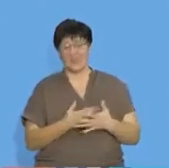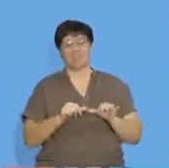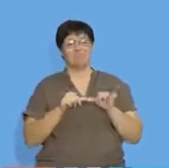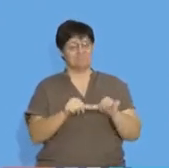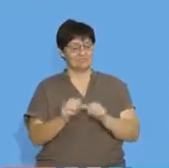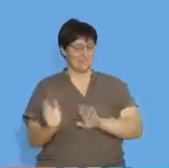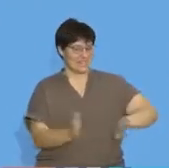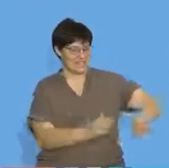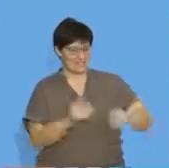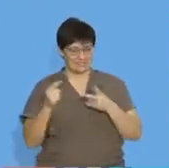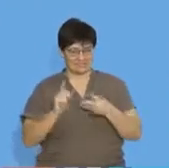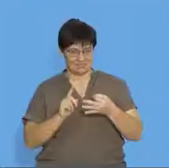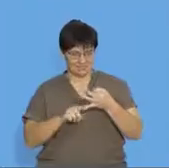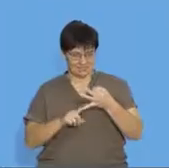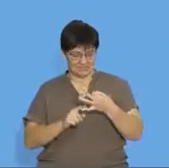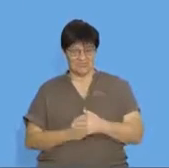Let's have a look at our next slide.